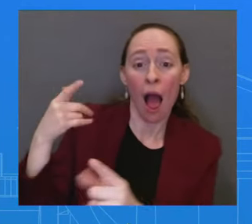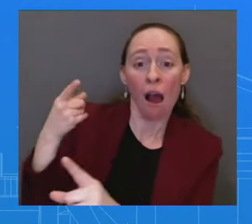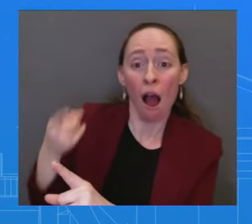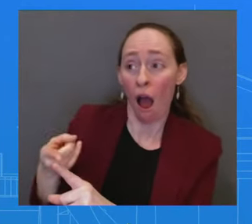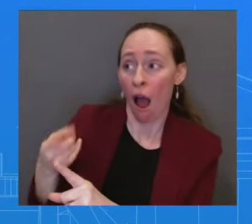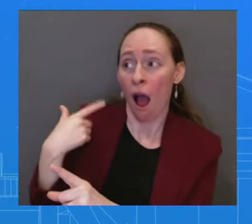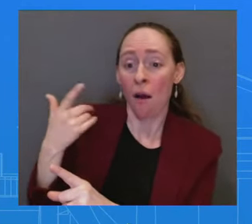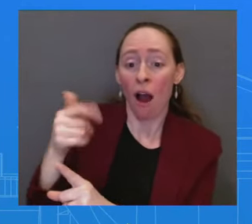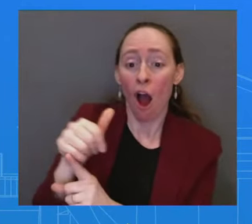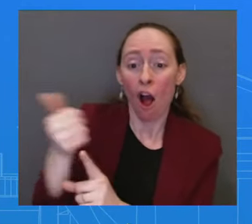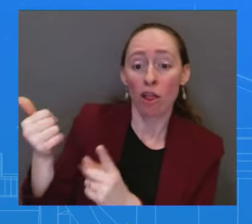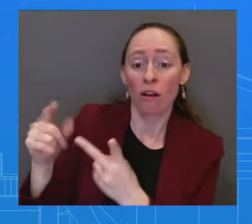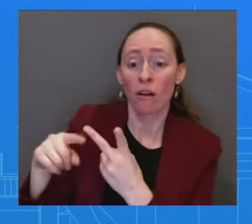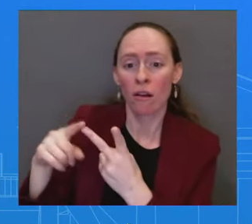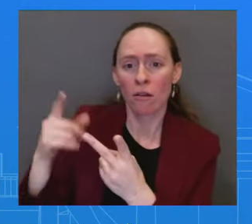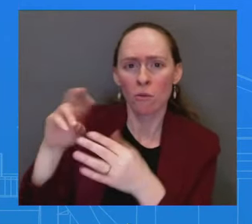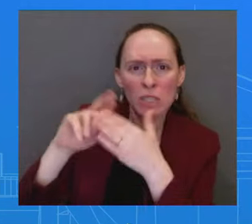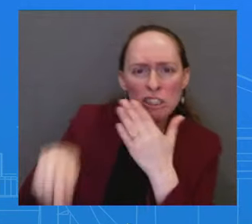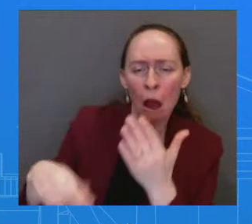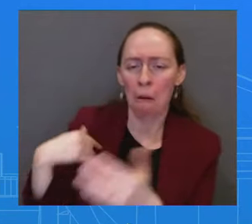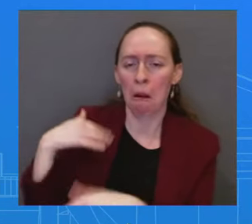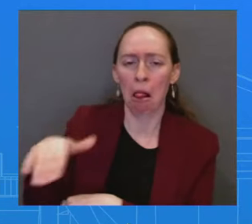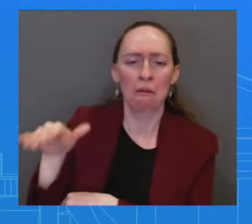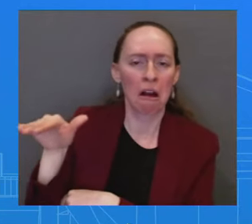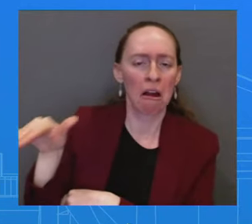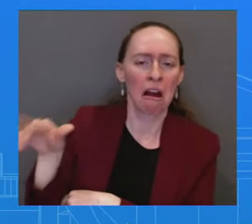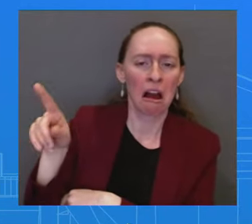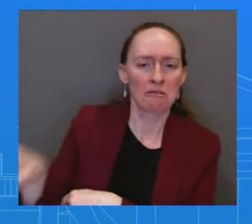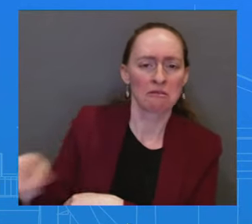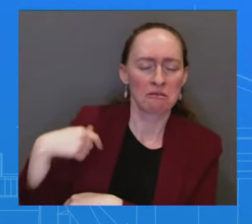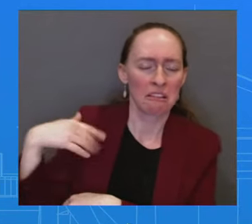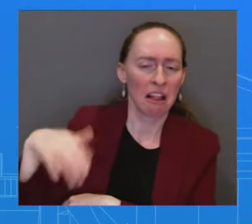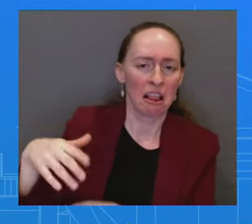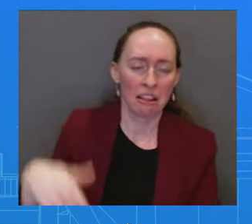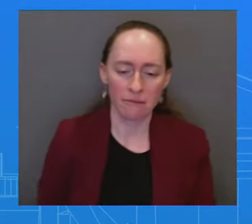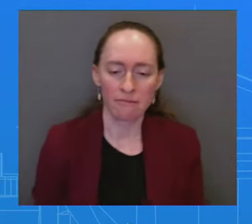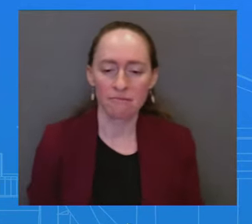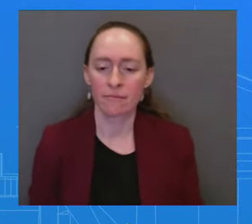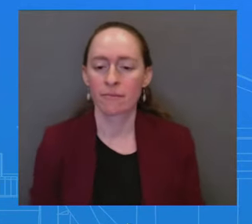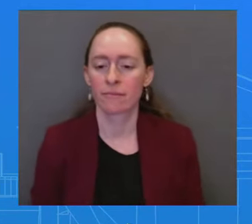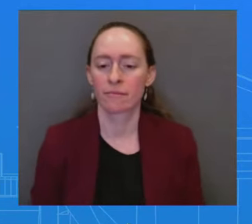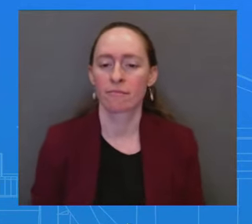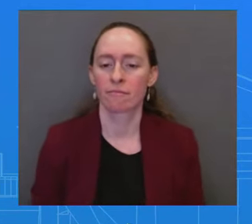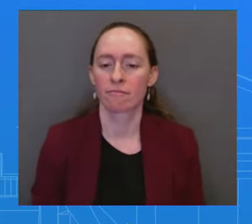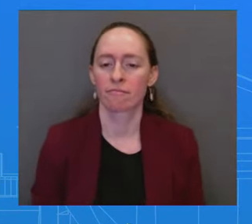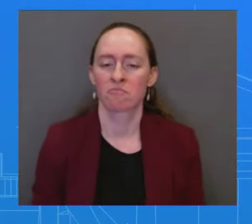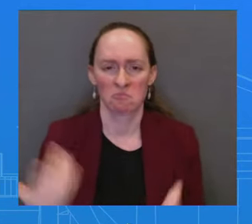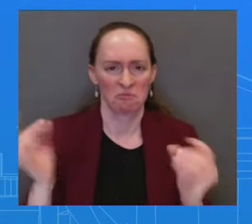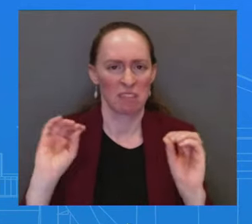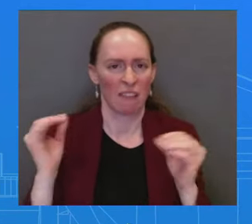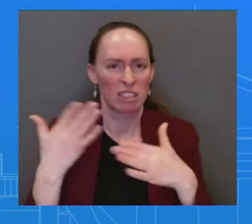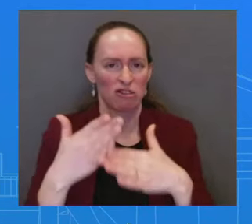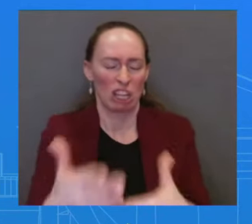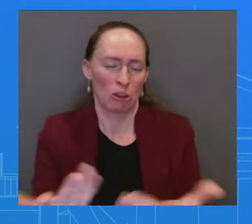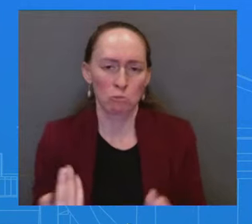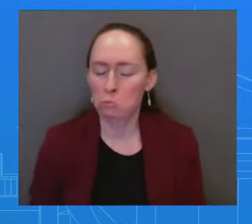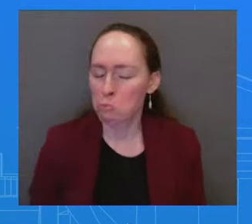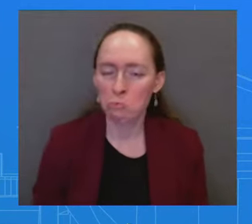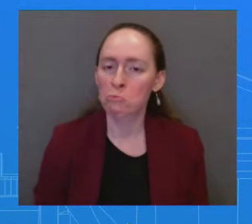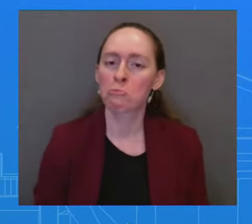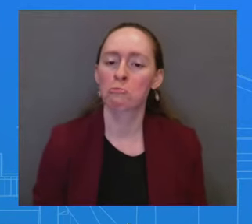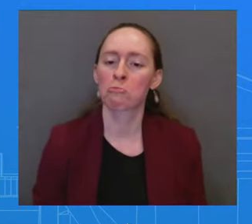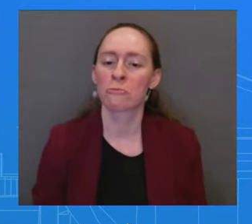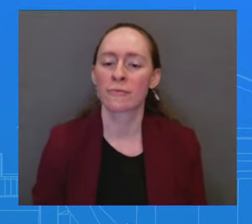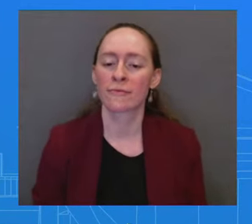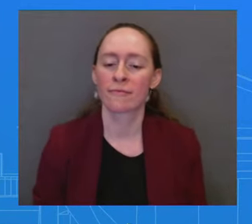tonight, so I don't have anything specific to share on how that's going to, how the President's going to be spending his evening,